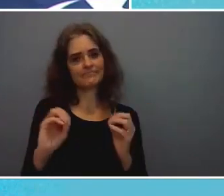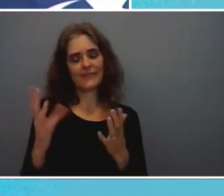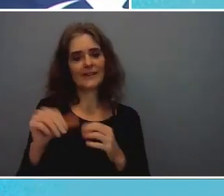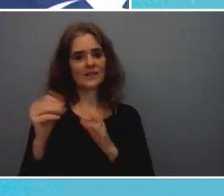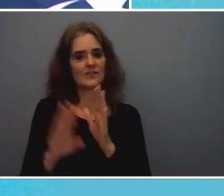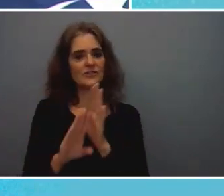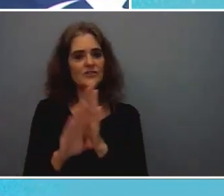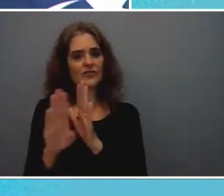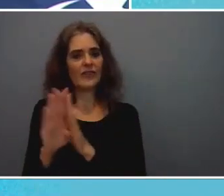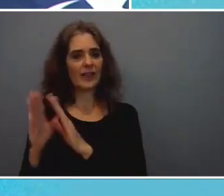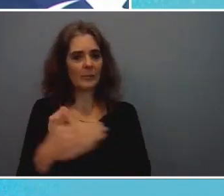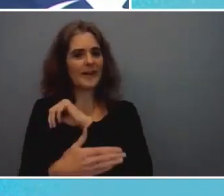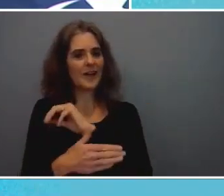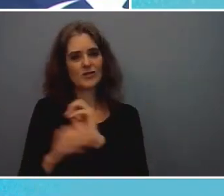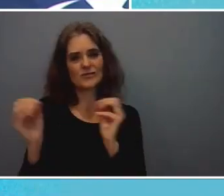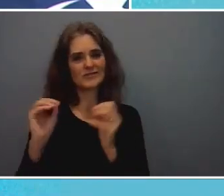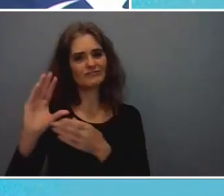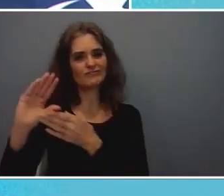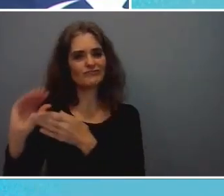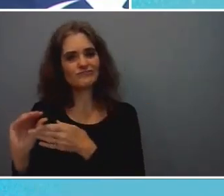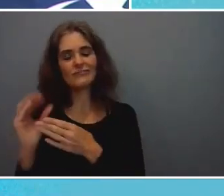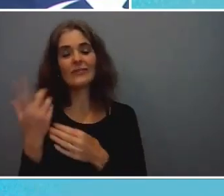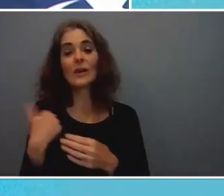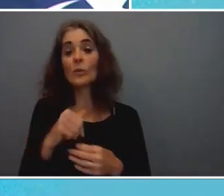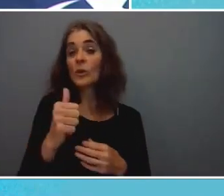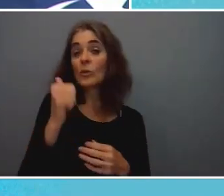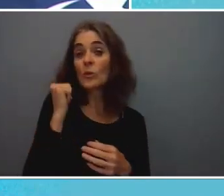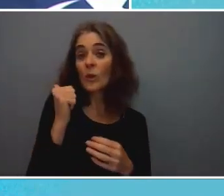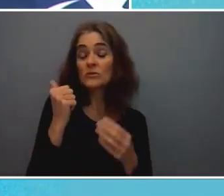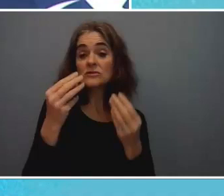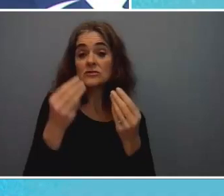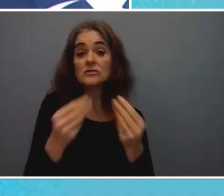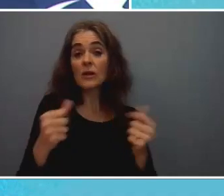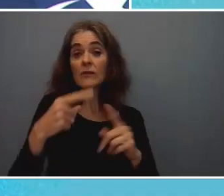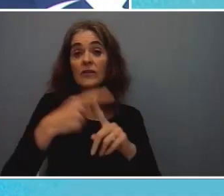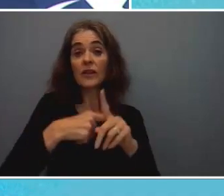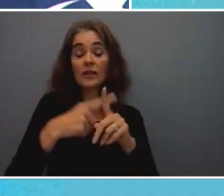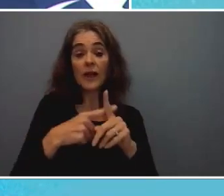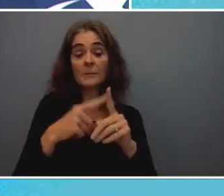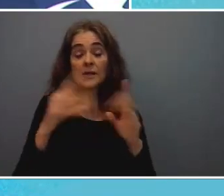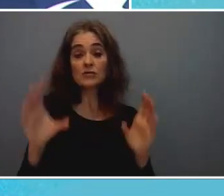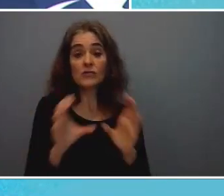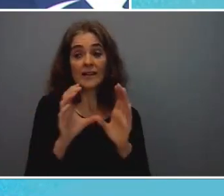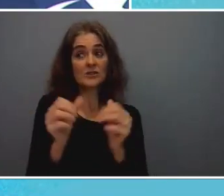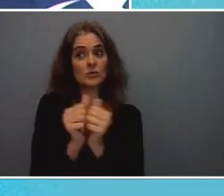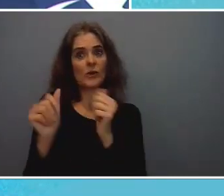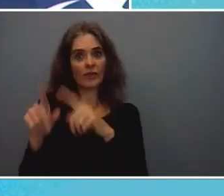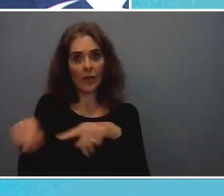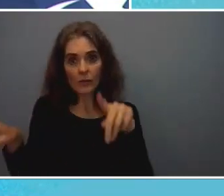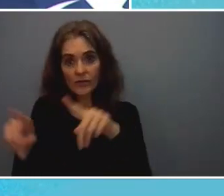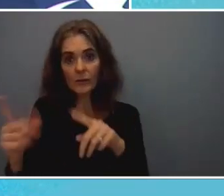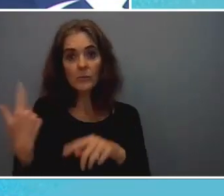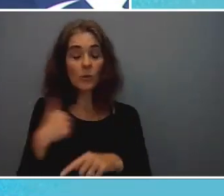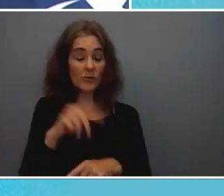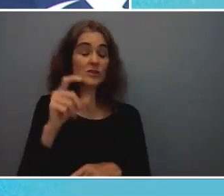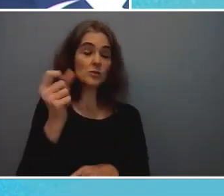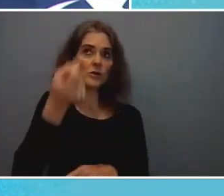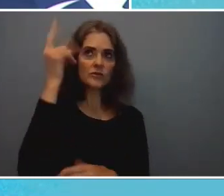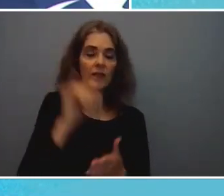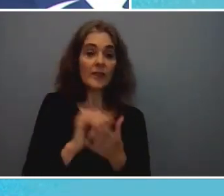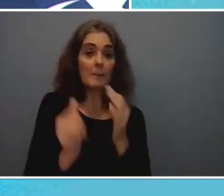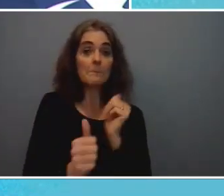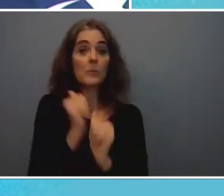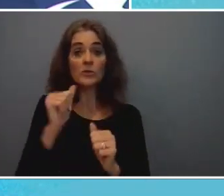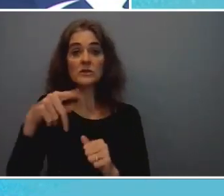and we will not solve the climate crisis without them we need to understand this this is where most of the population lives